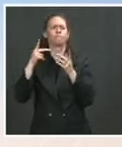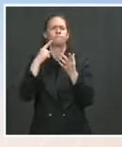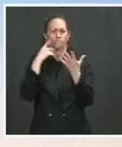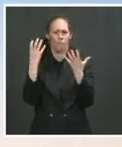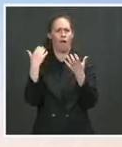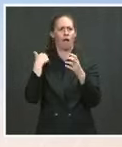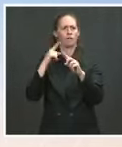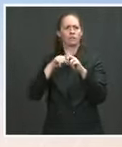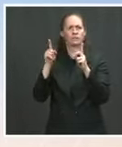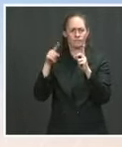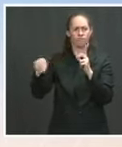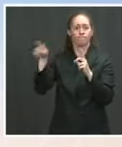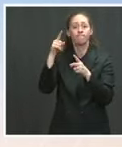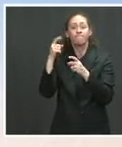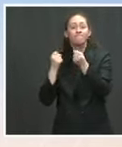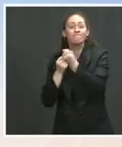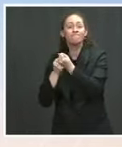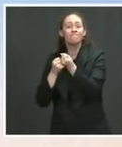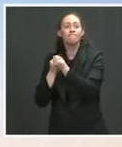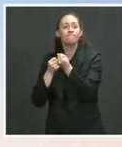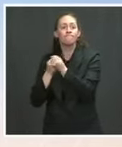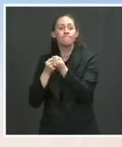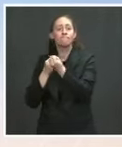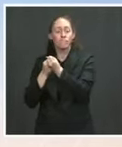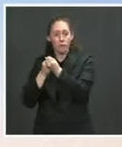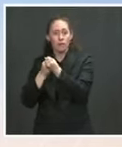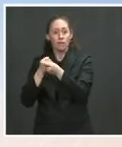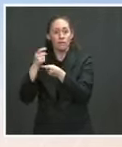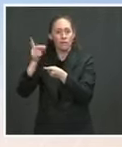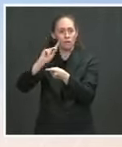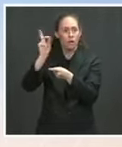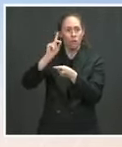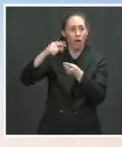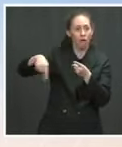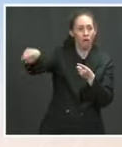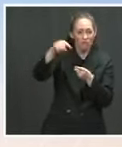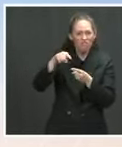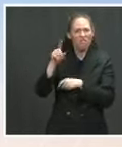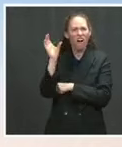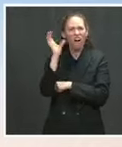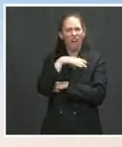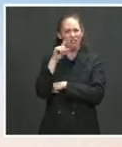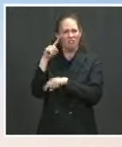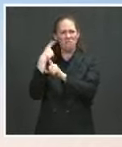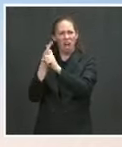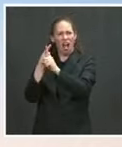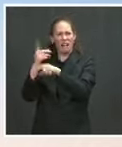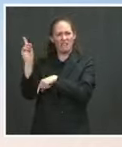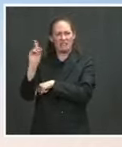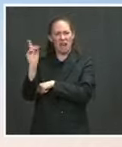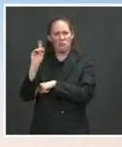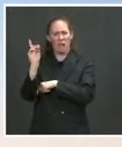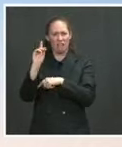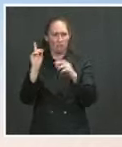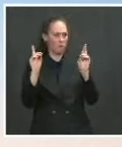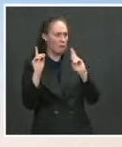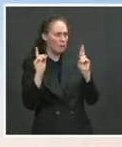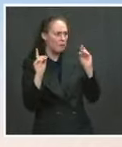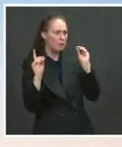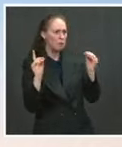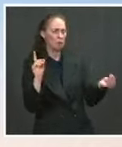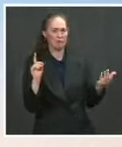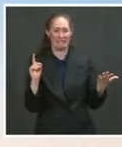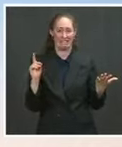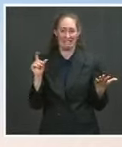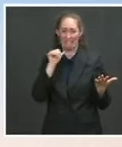the White House support that and have any concerns that the optics of that would ultimately undercut any findings? Well, we're